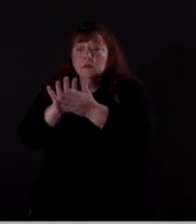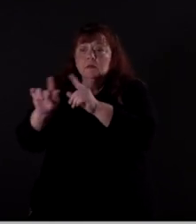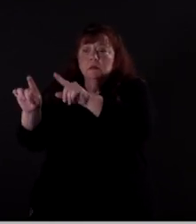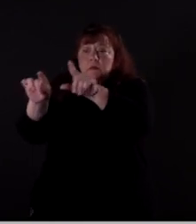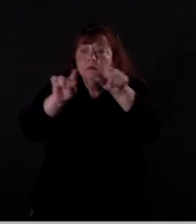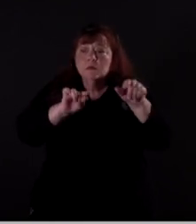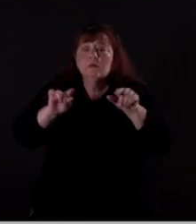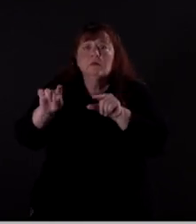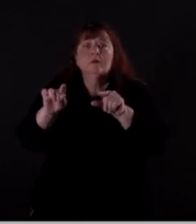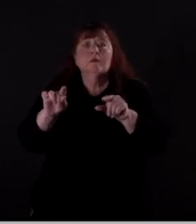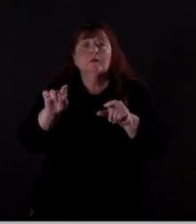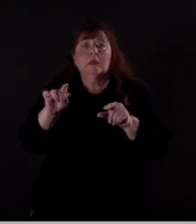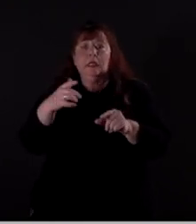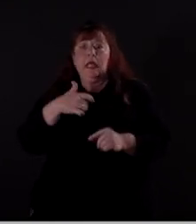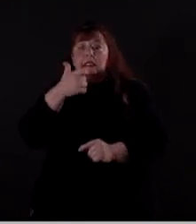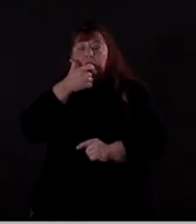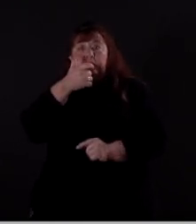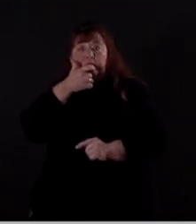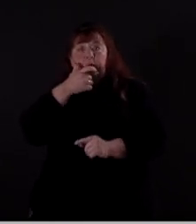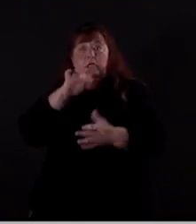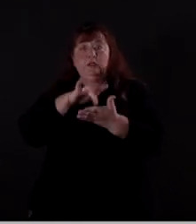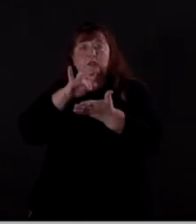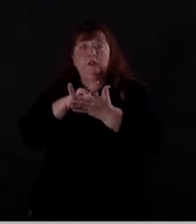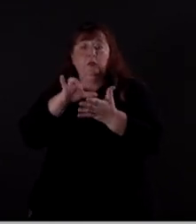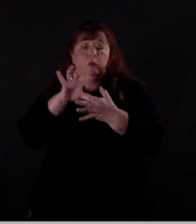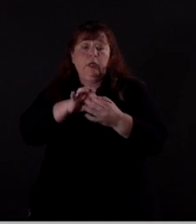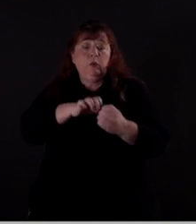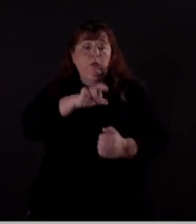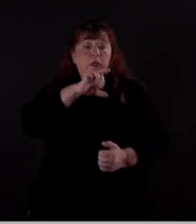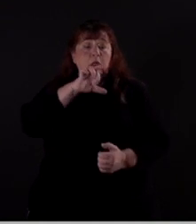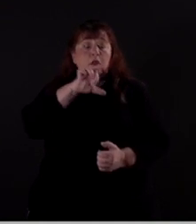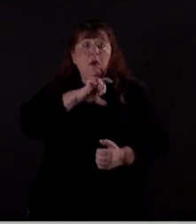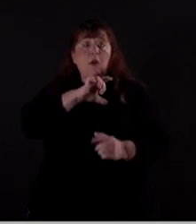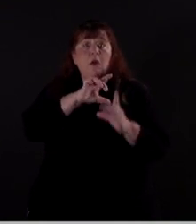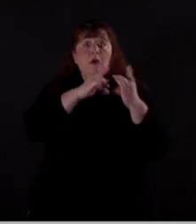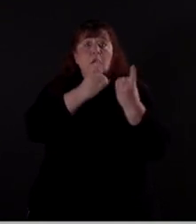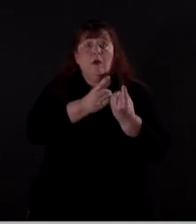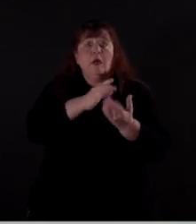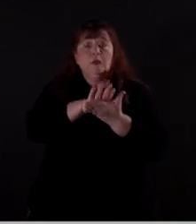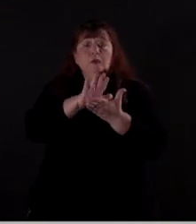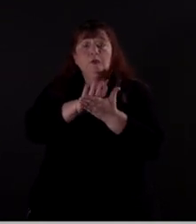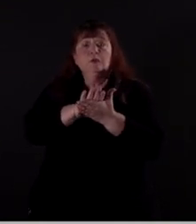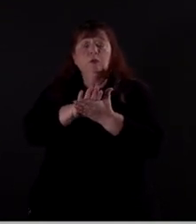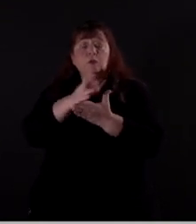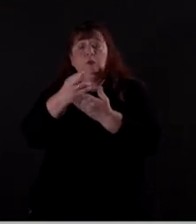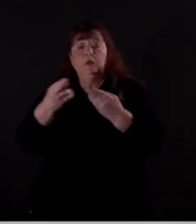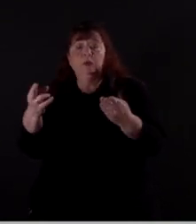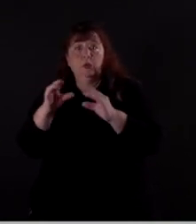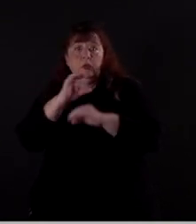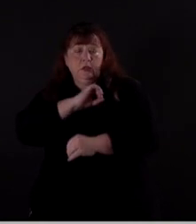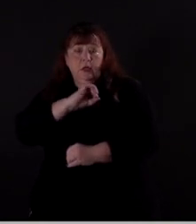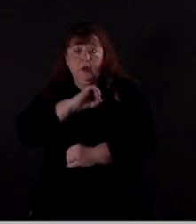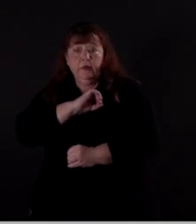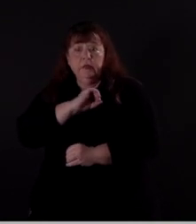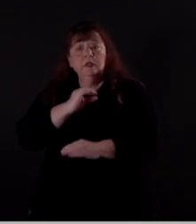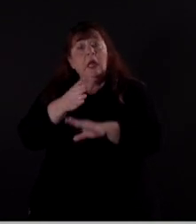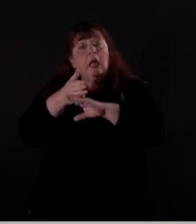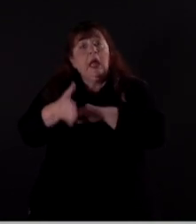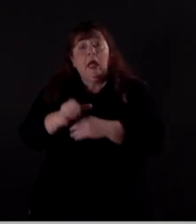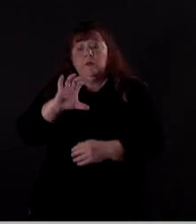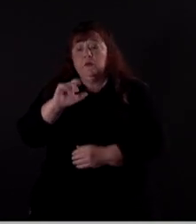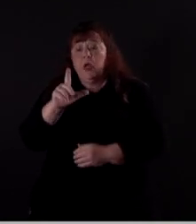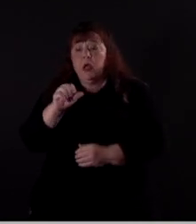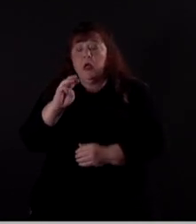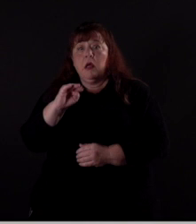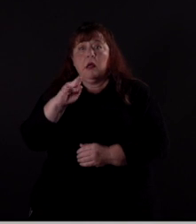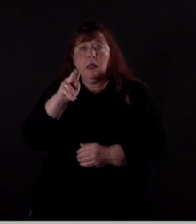and operates a dispatch center integrated with law enforcement, patrol units, and school resource officers. Prior to Columbine, schools weren't really